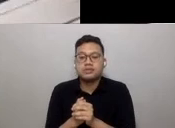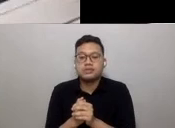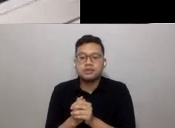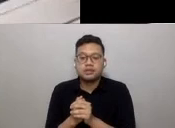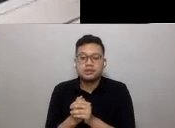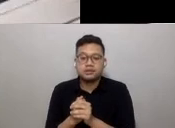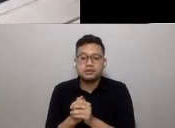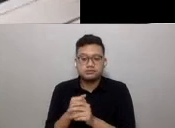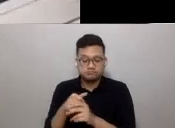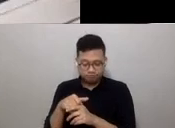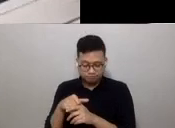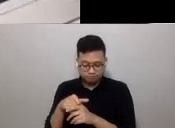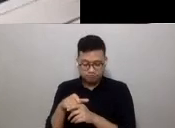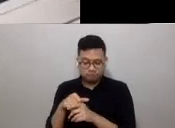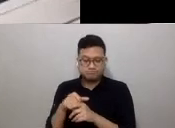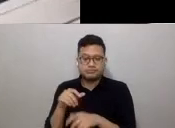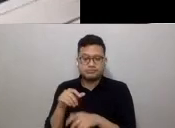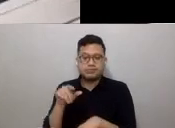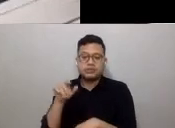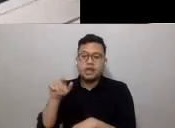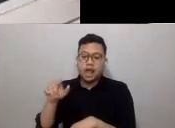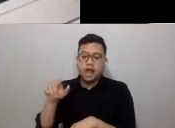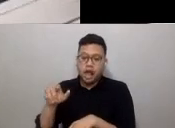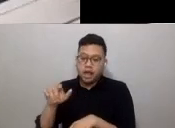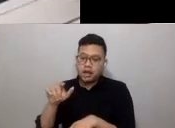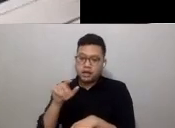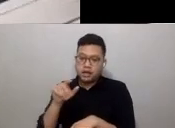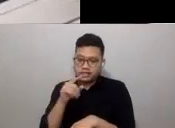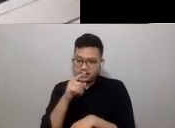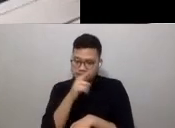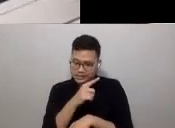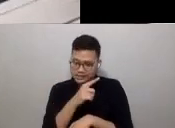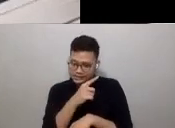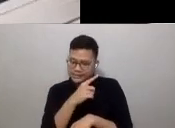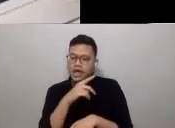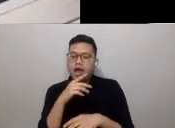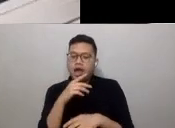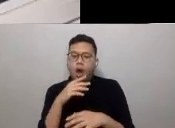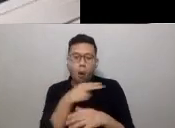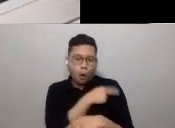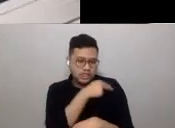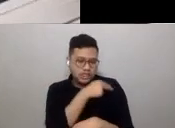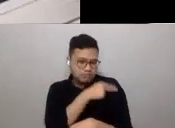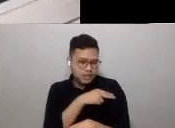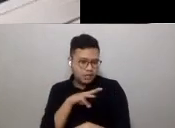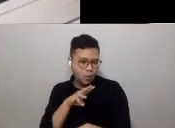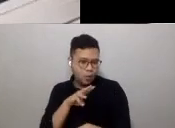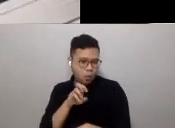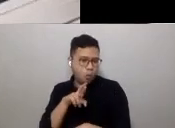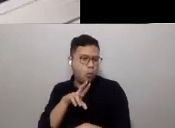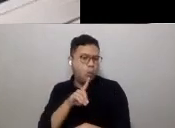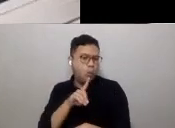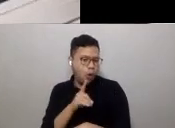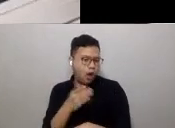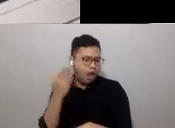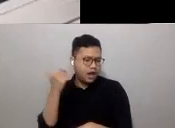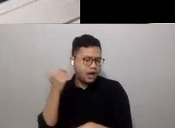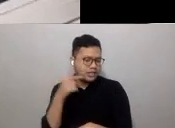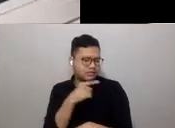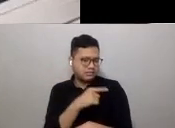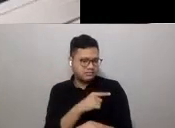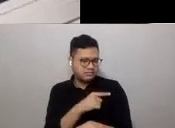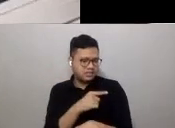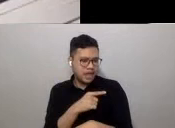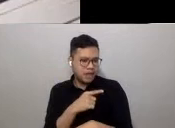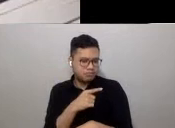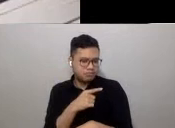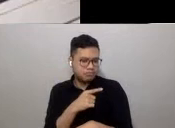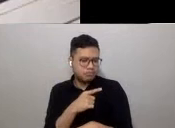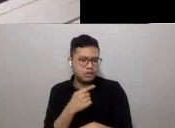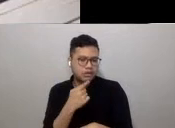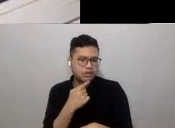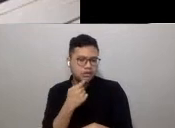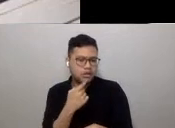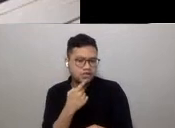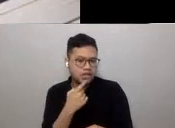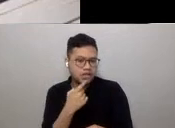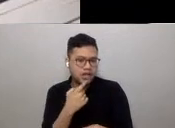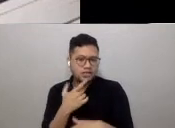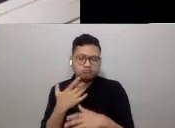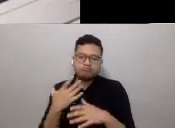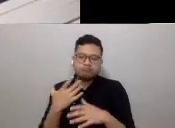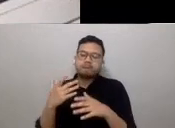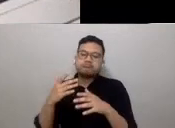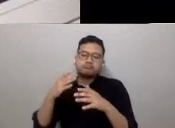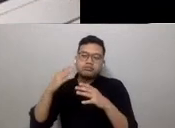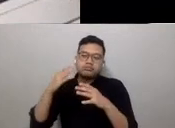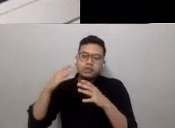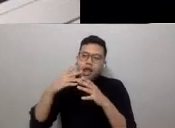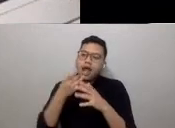Nightingale's revolutionary hospital wards helped combat the spread of infectious disease by acknowledging that the exposure to outdoor air and